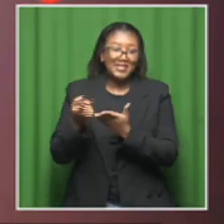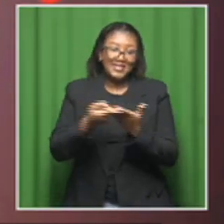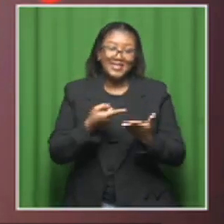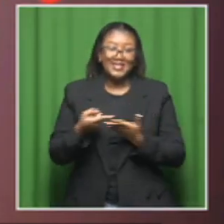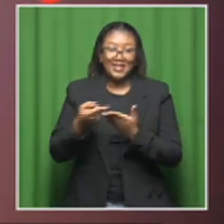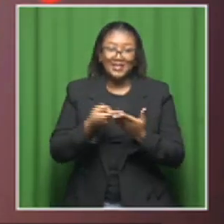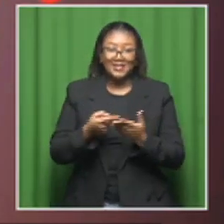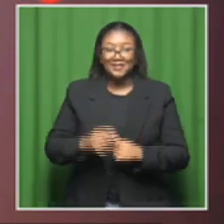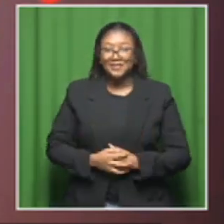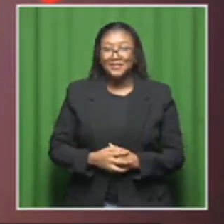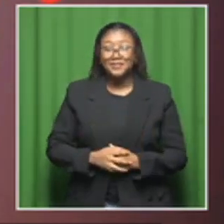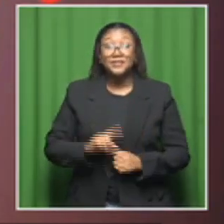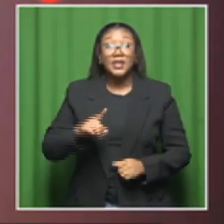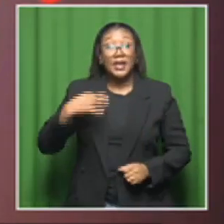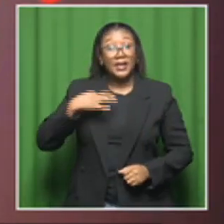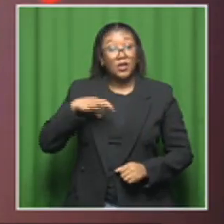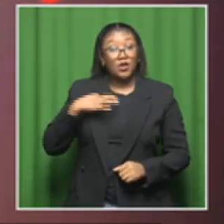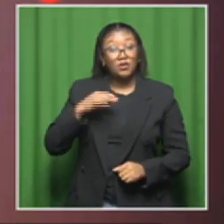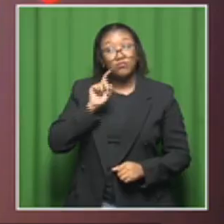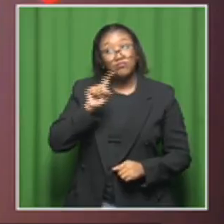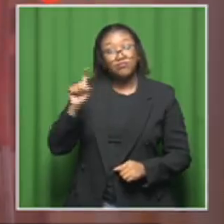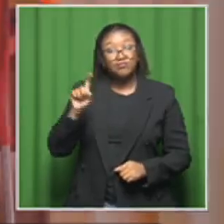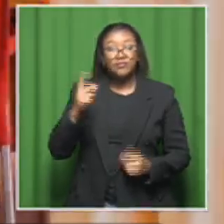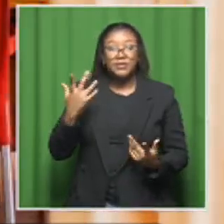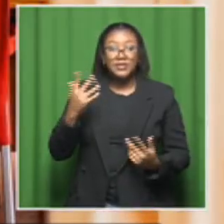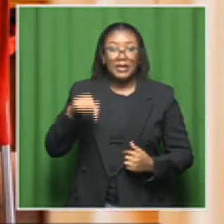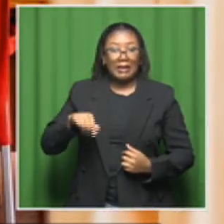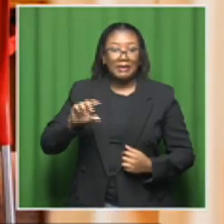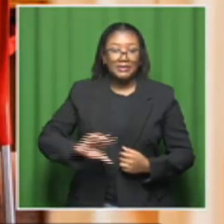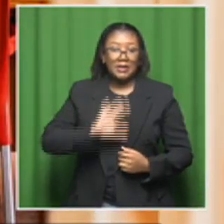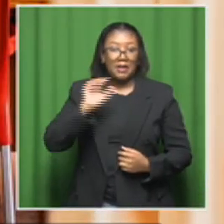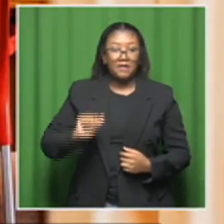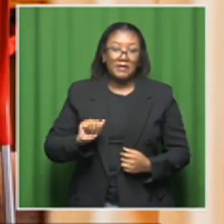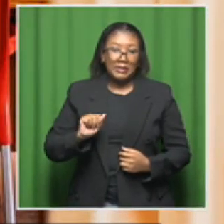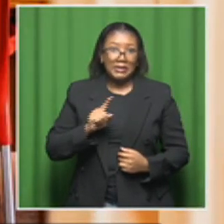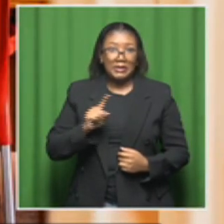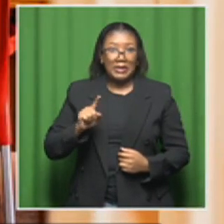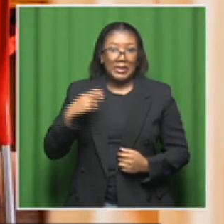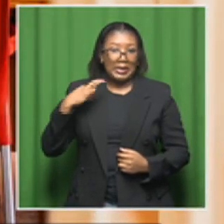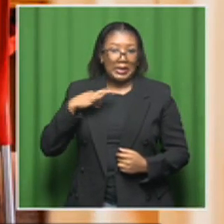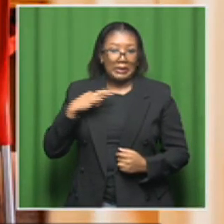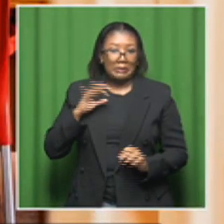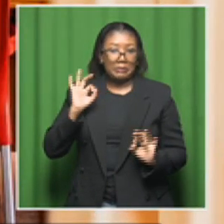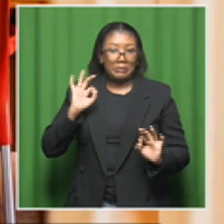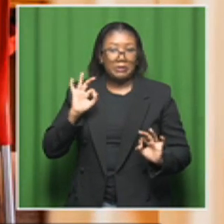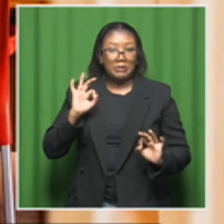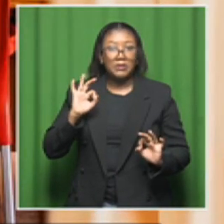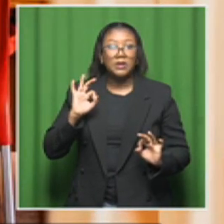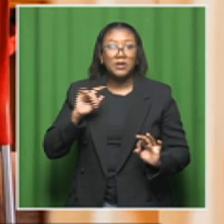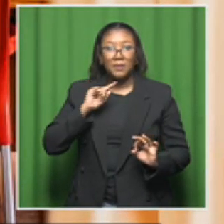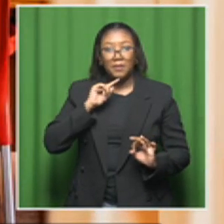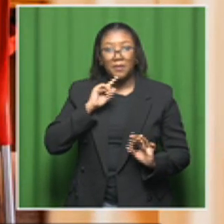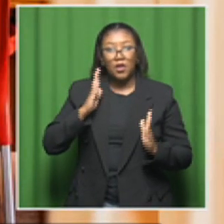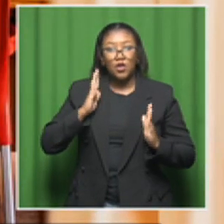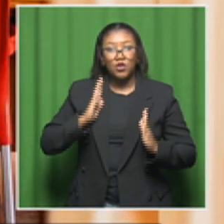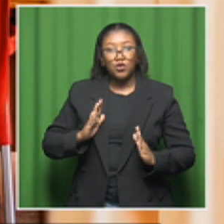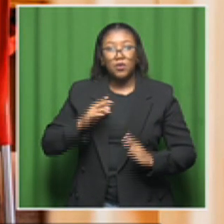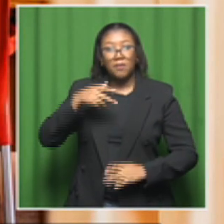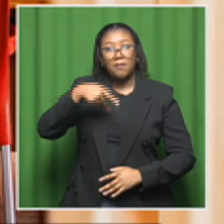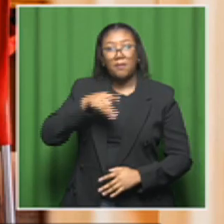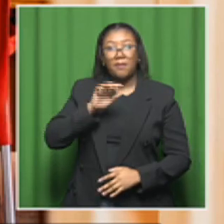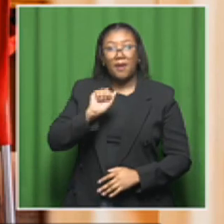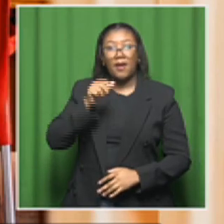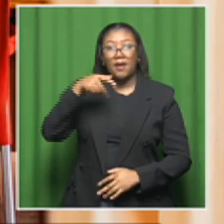Now, many girls across South Africa still do not have access to the human papillomavirus vaccine